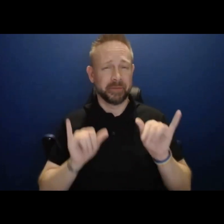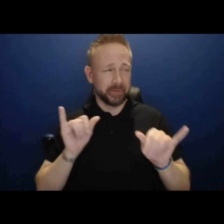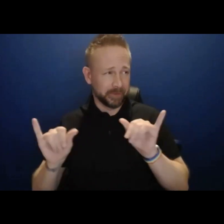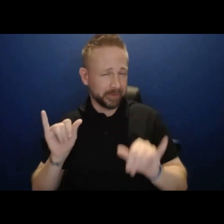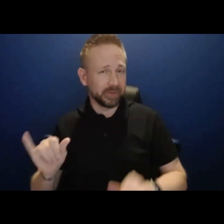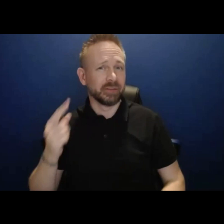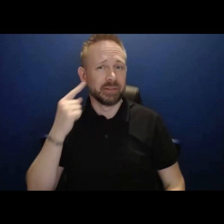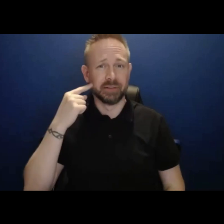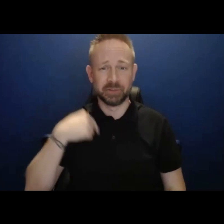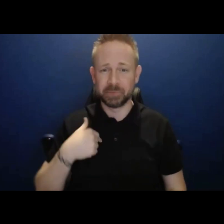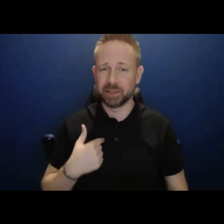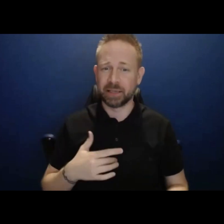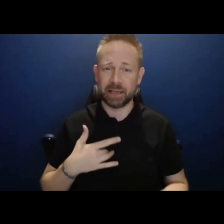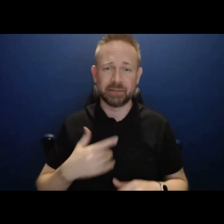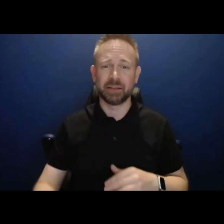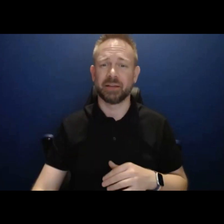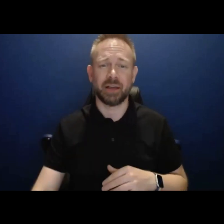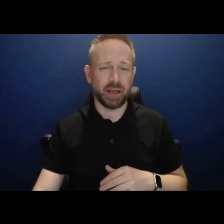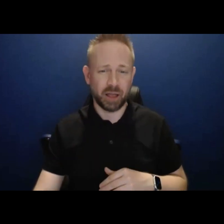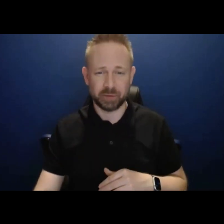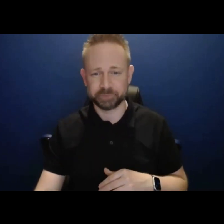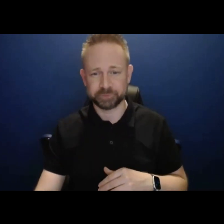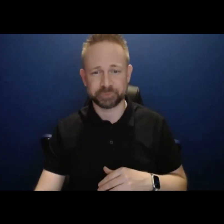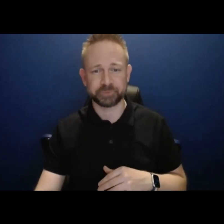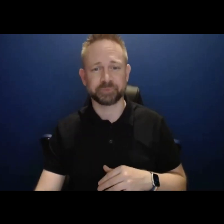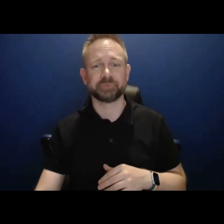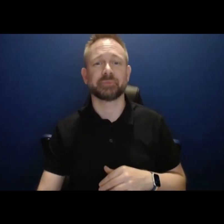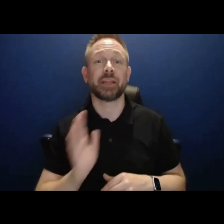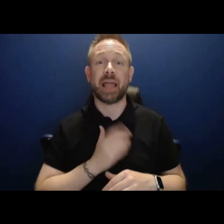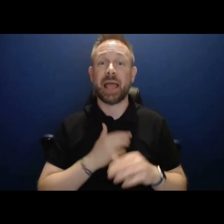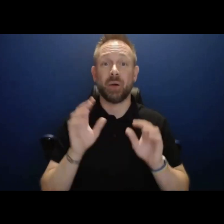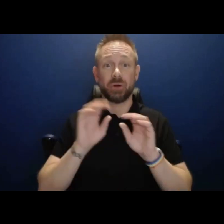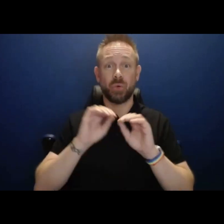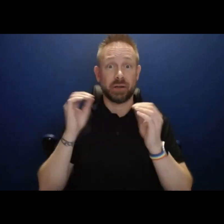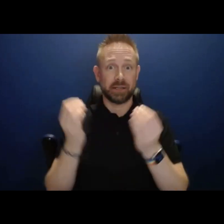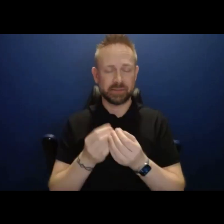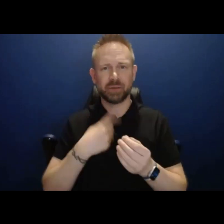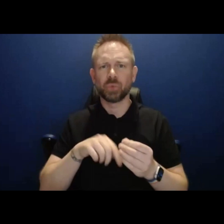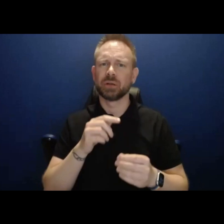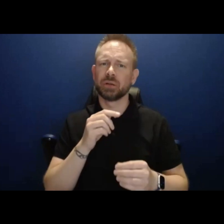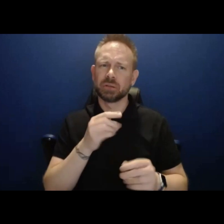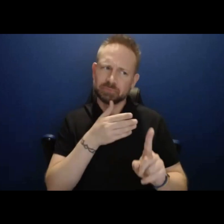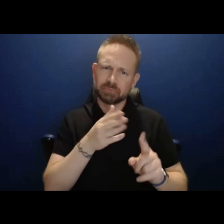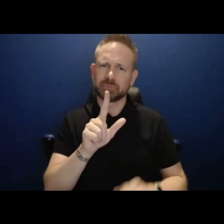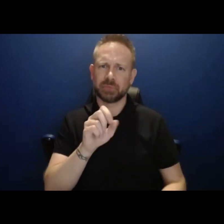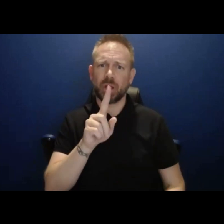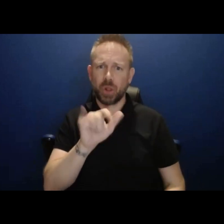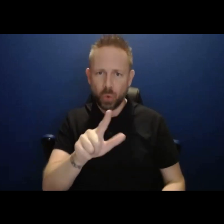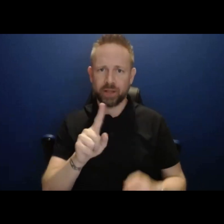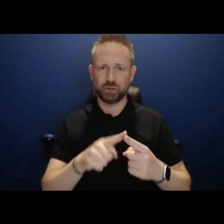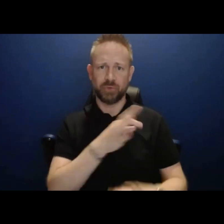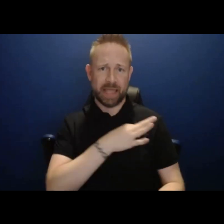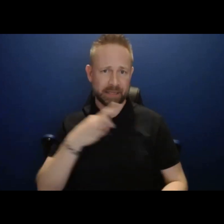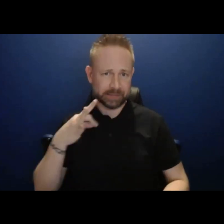our organization as individuals, we have a loyalty, rightly so to our faculties or to our units and, and we